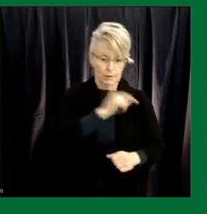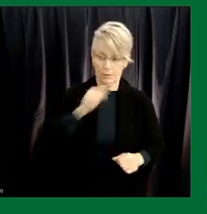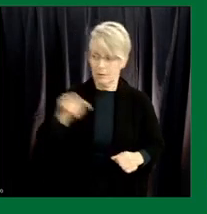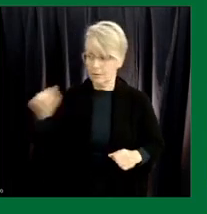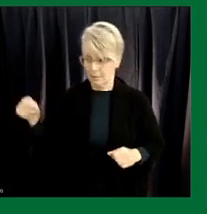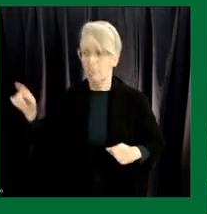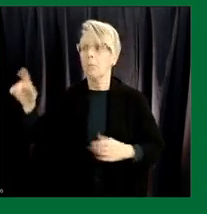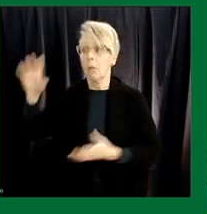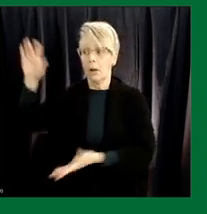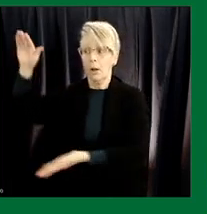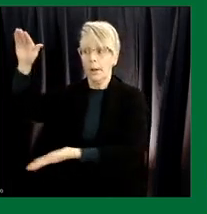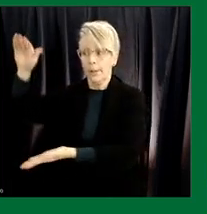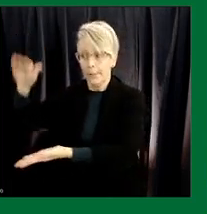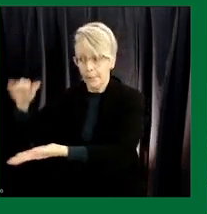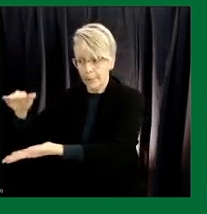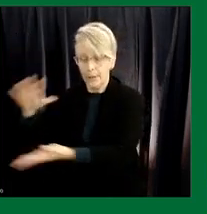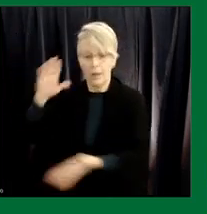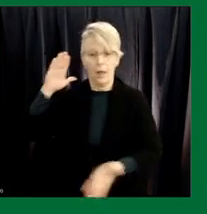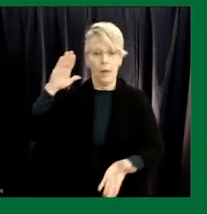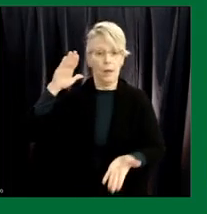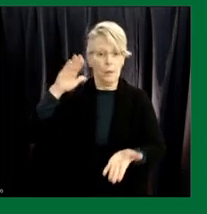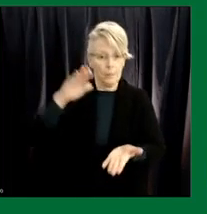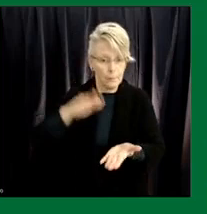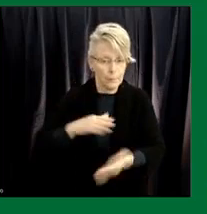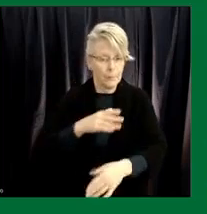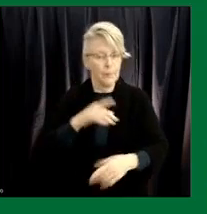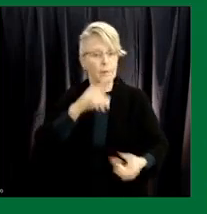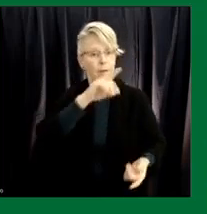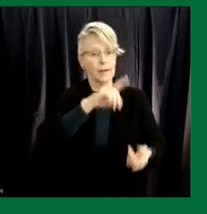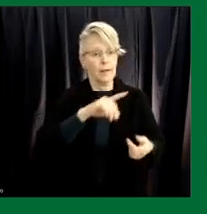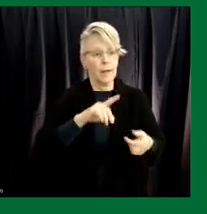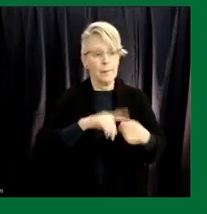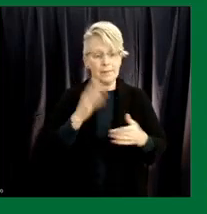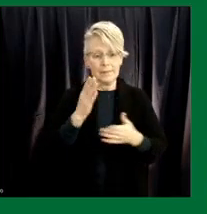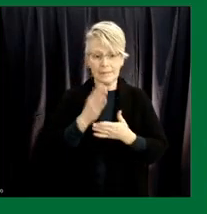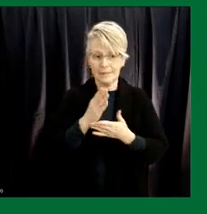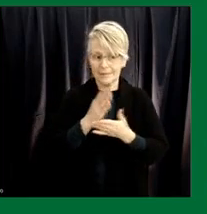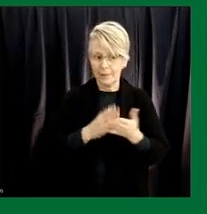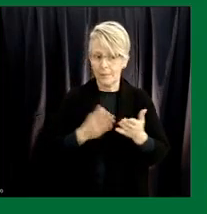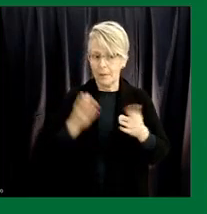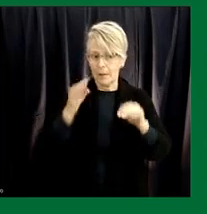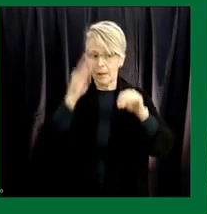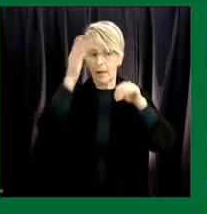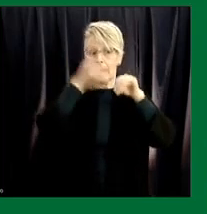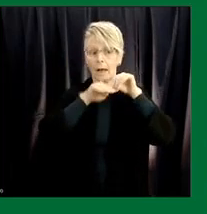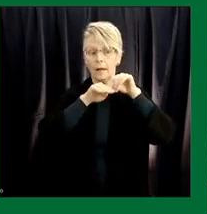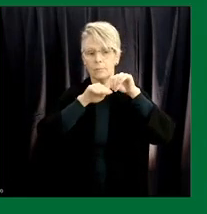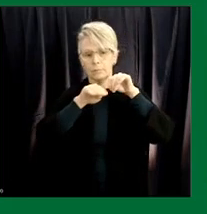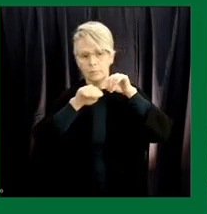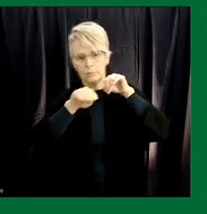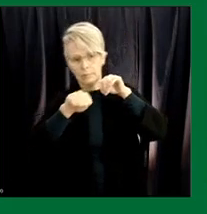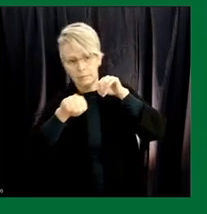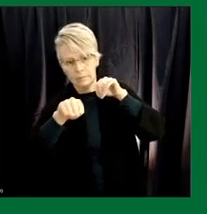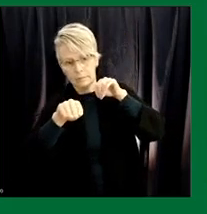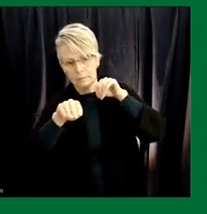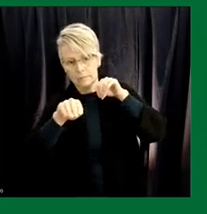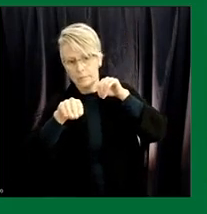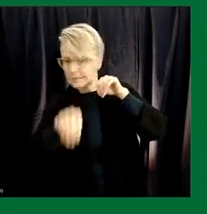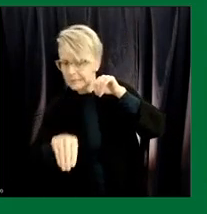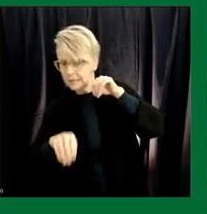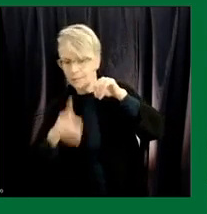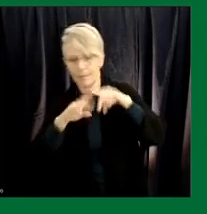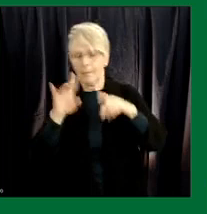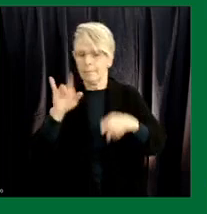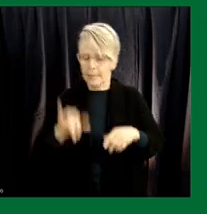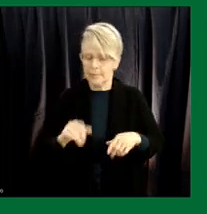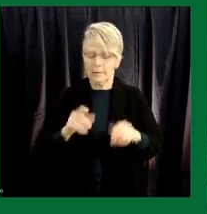but you know some provinces are also seeing a bit of a plateauing so again this reinforces that we really need to stay the course